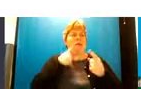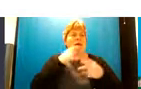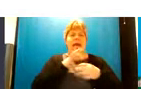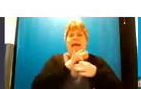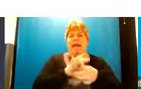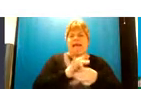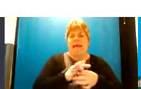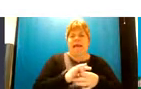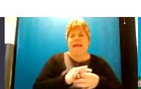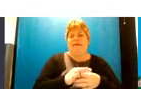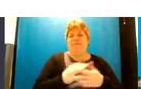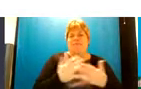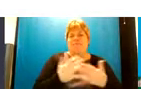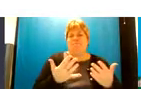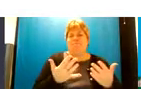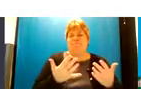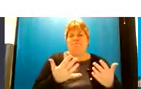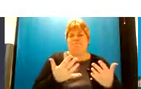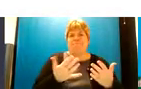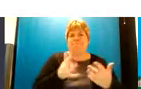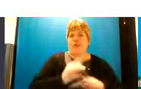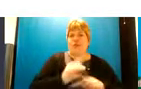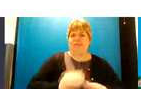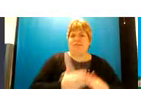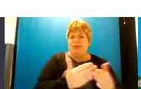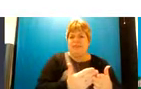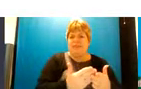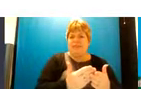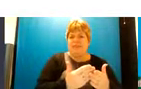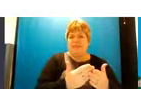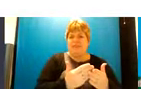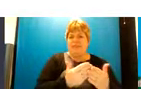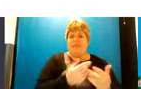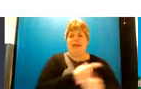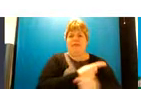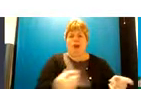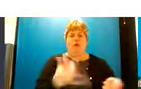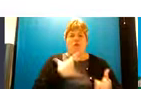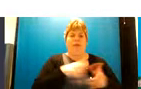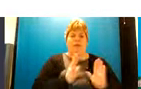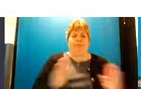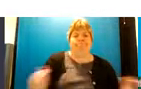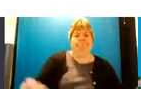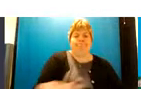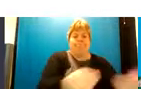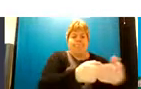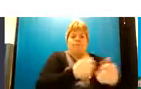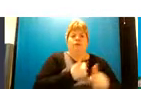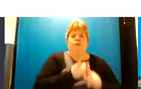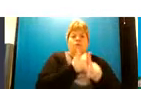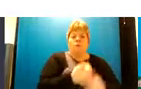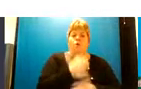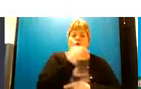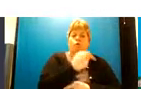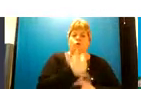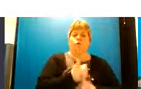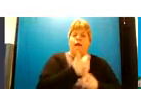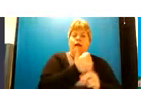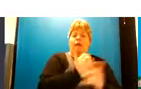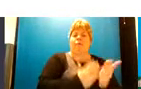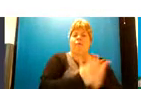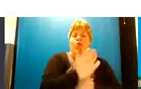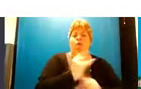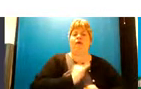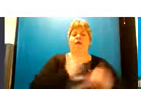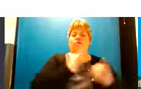um in in those services and it is that we are needing to wrap around support to um to help these children through that